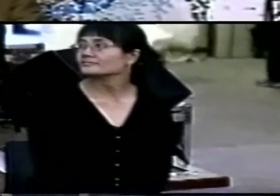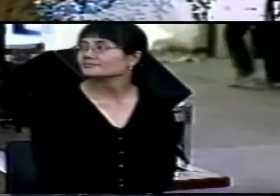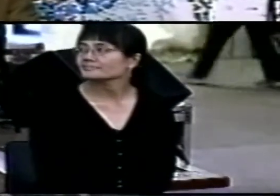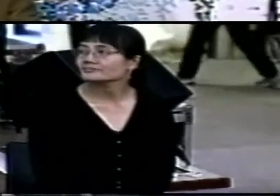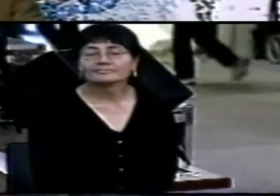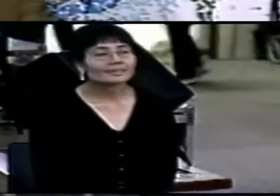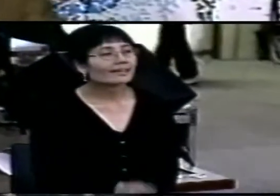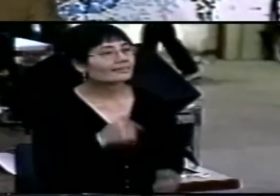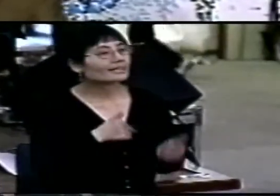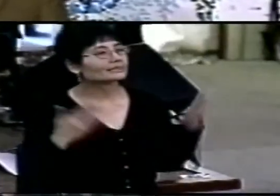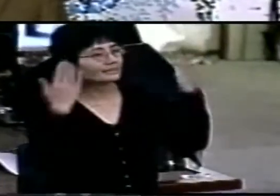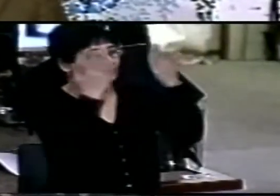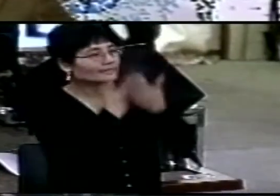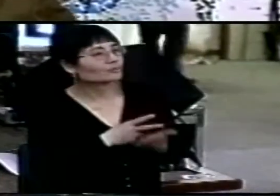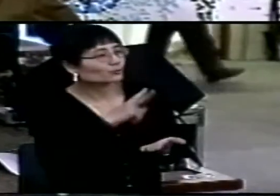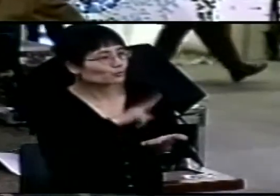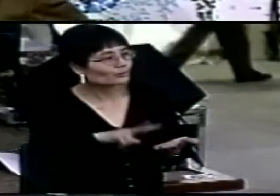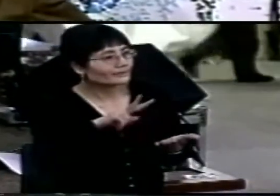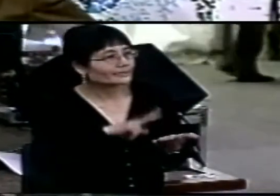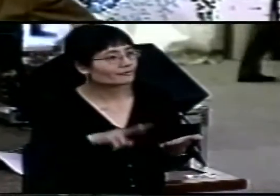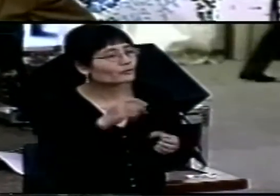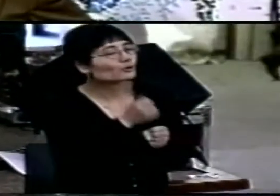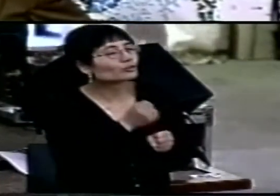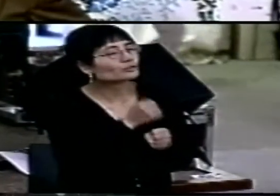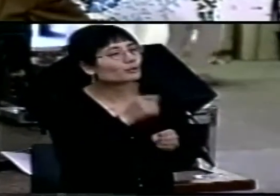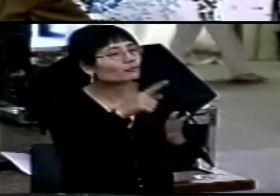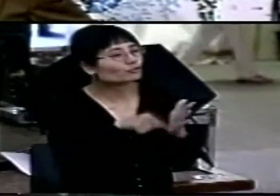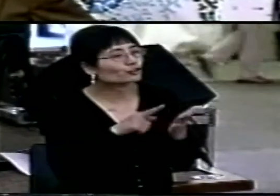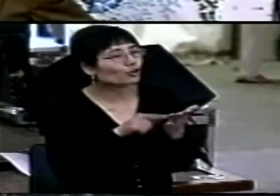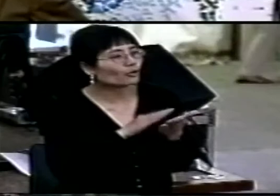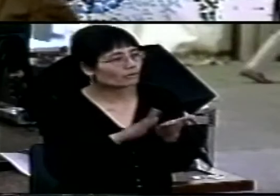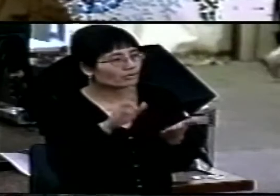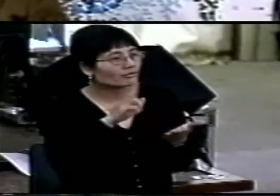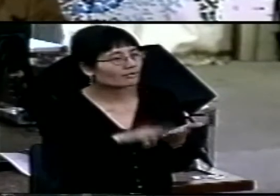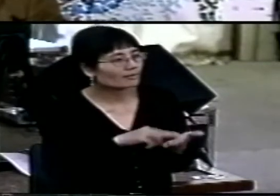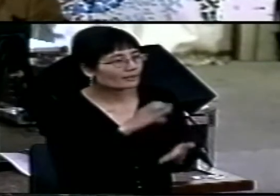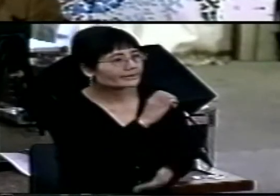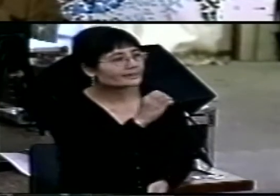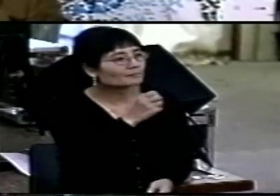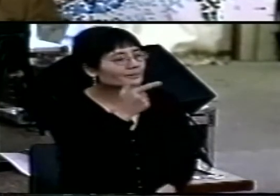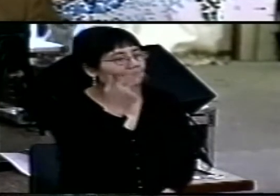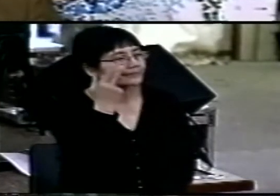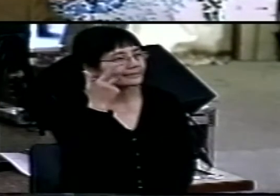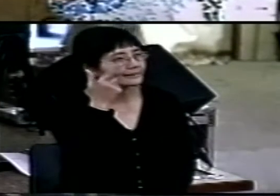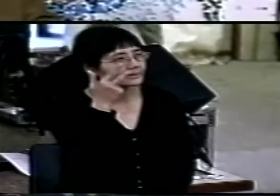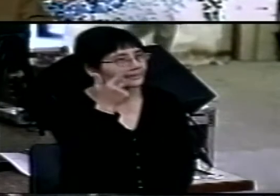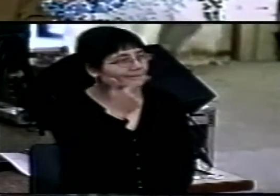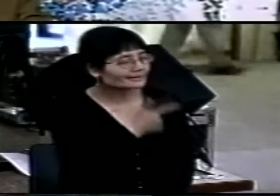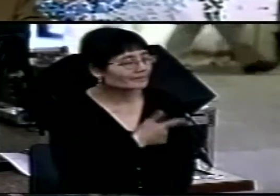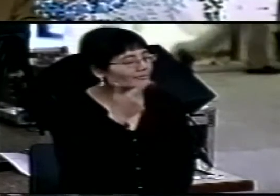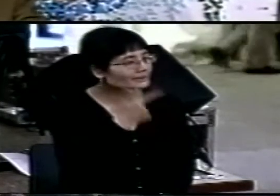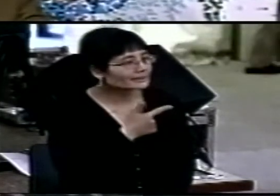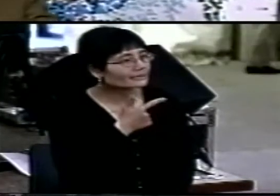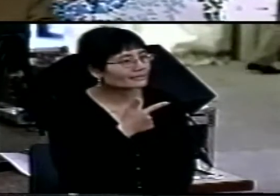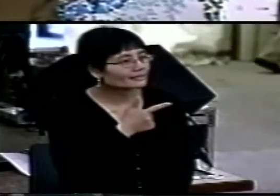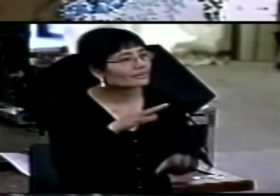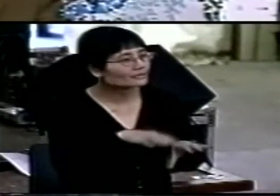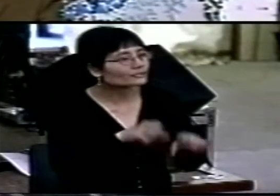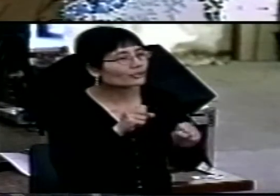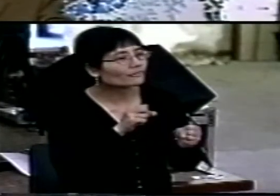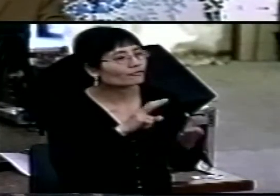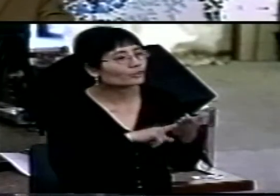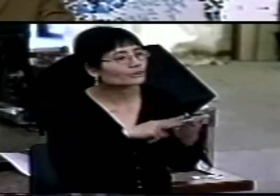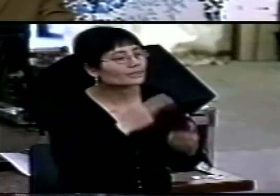This evening's reading is from the Gospel of John, chapter 17, and beginning to read at verse